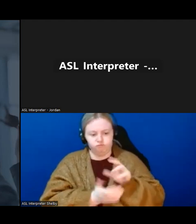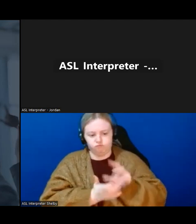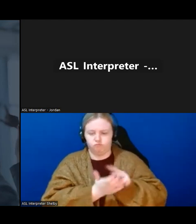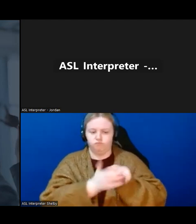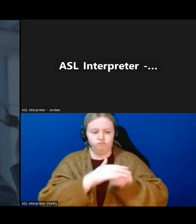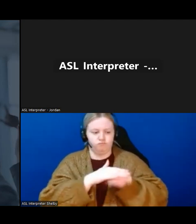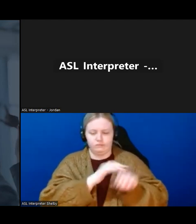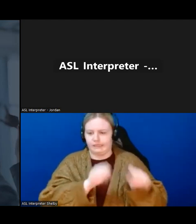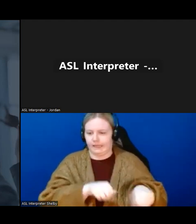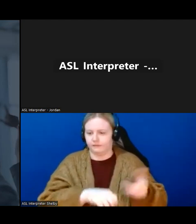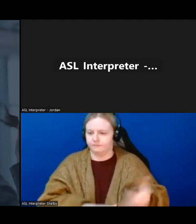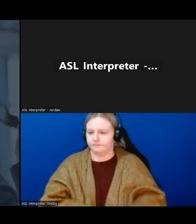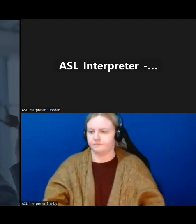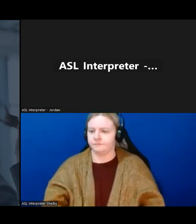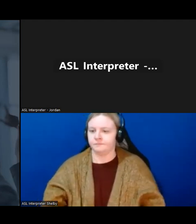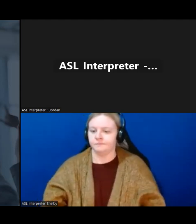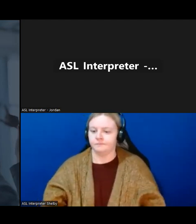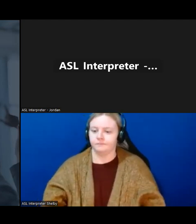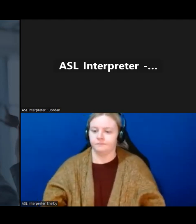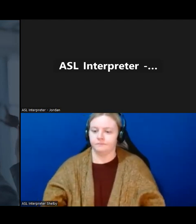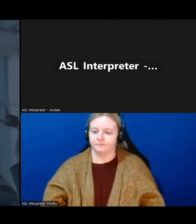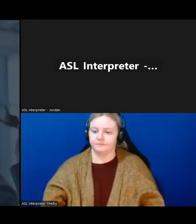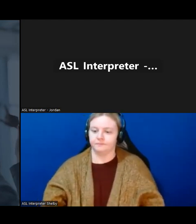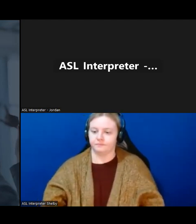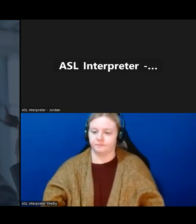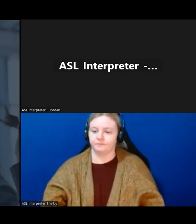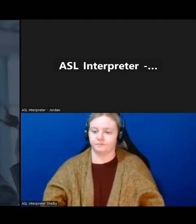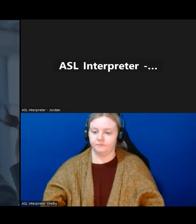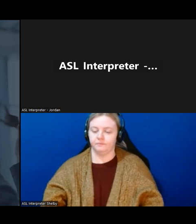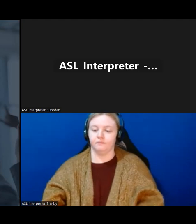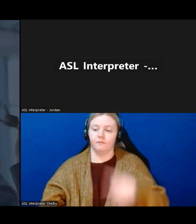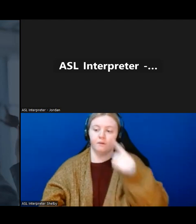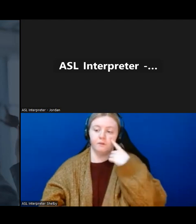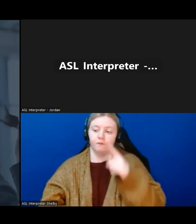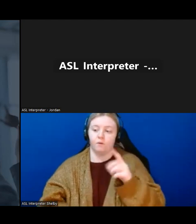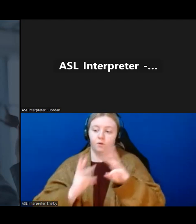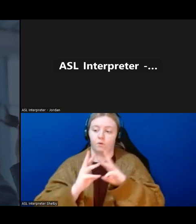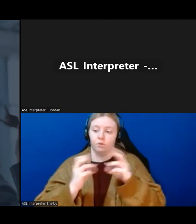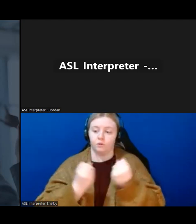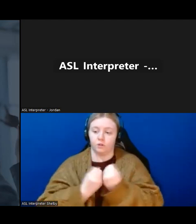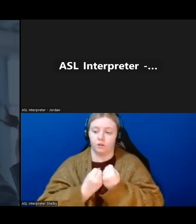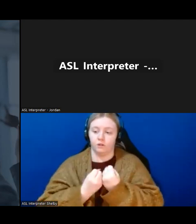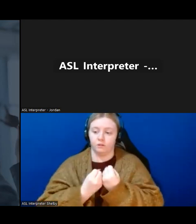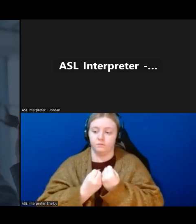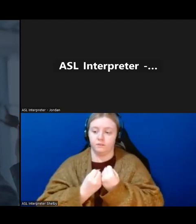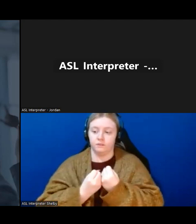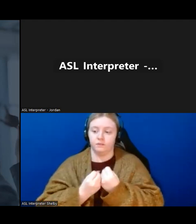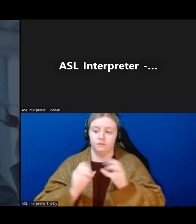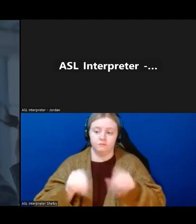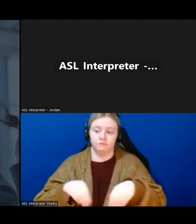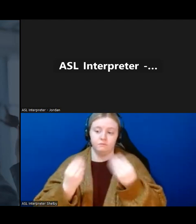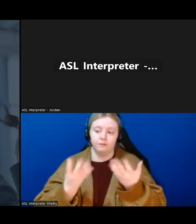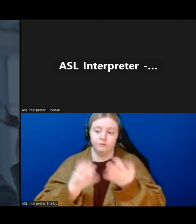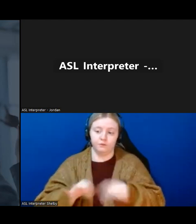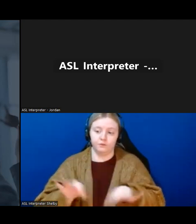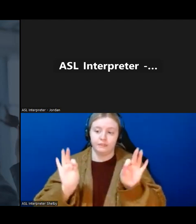within our sessions. As for our workshops, we offer free workshops within our downstairs